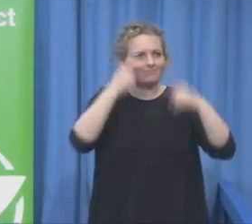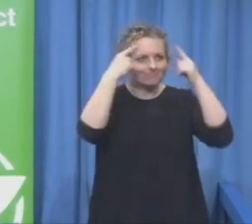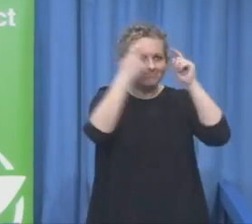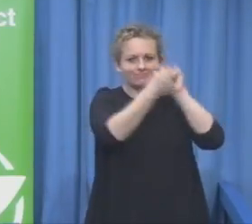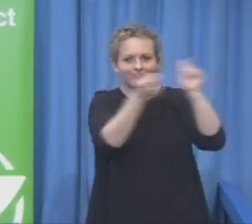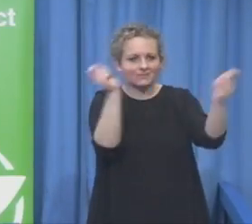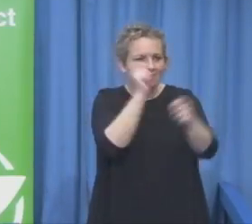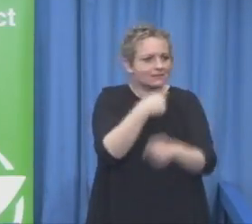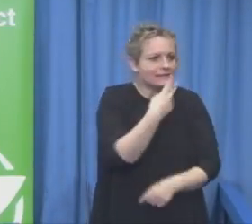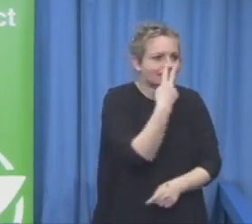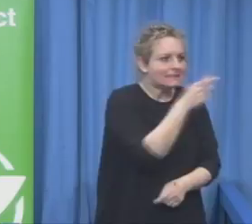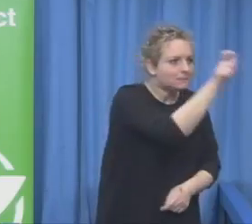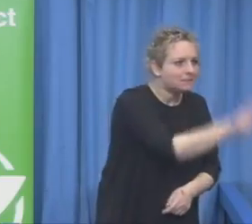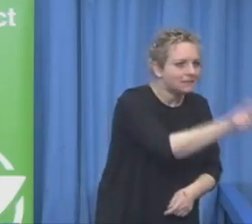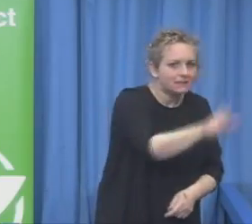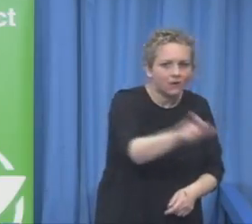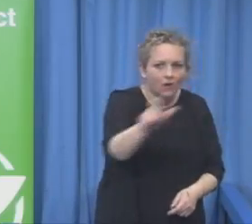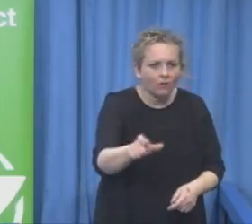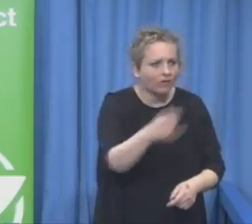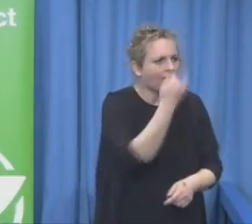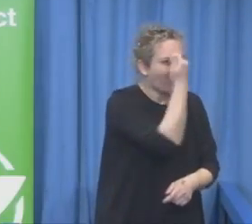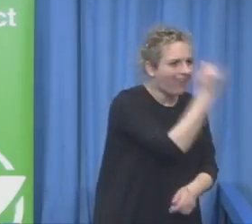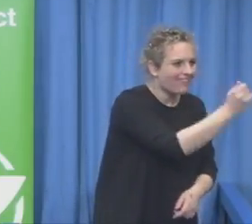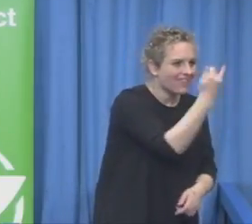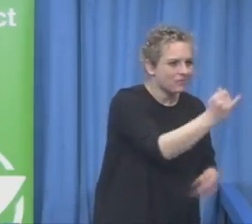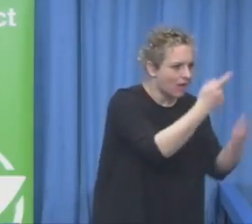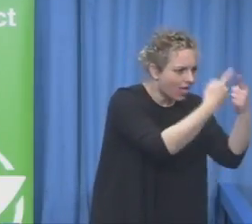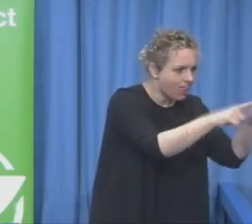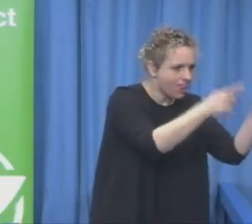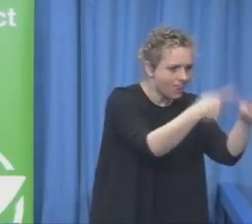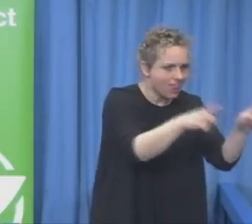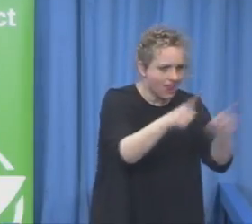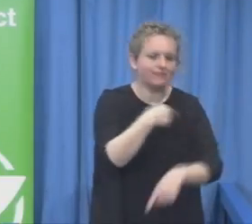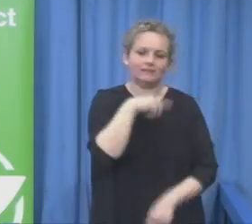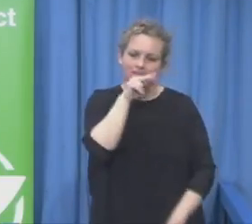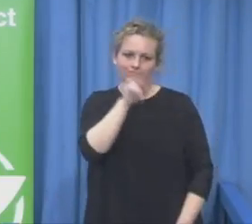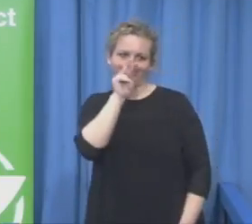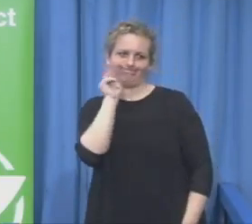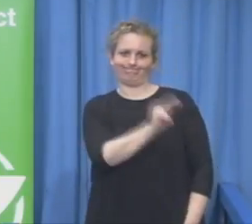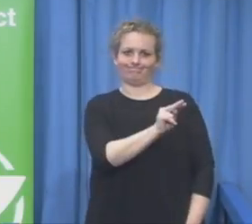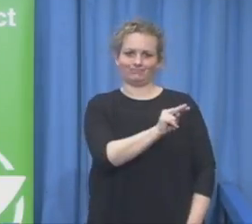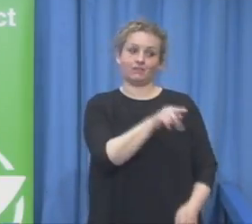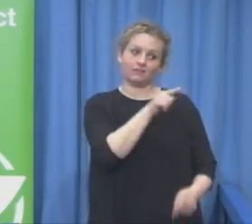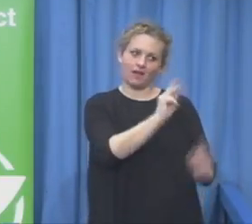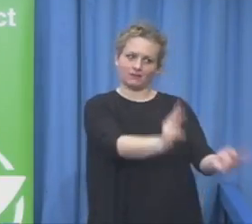for joining me, and I'm only sad we didn't have time to chat more. Many thanks everybody.